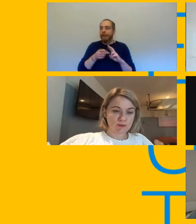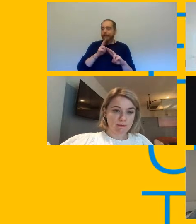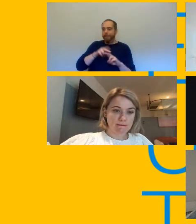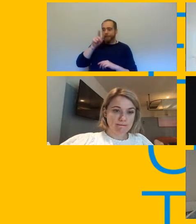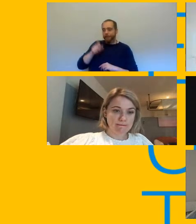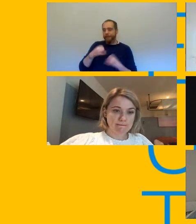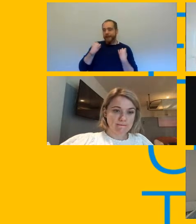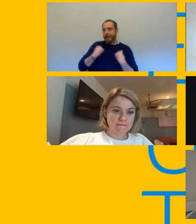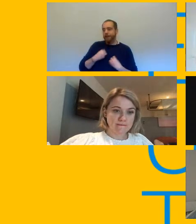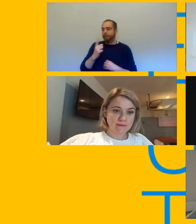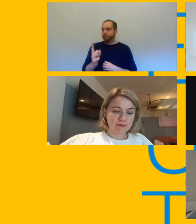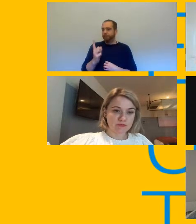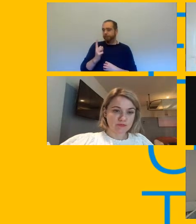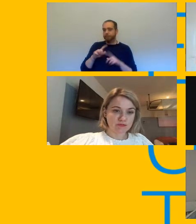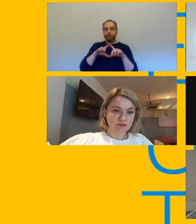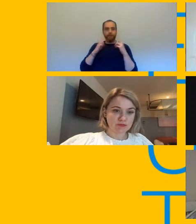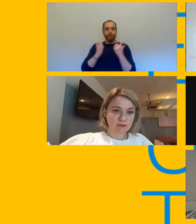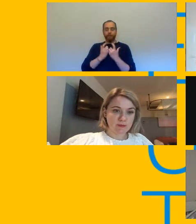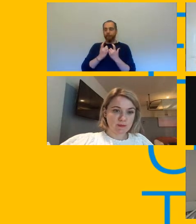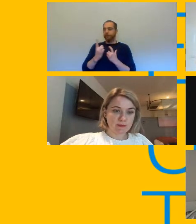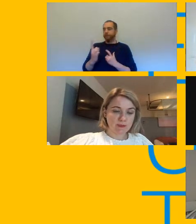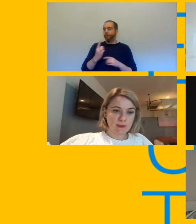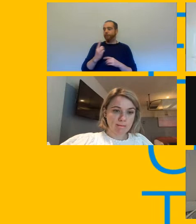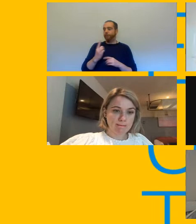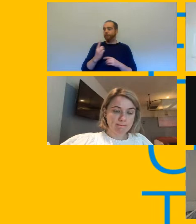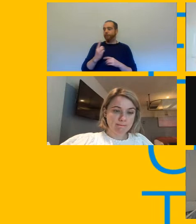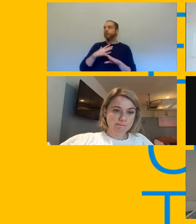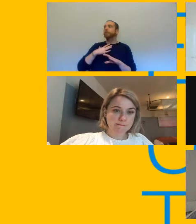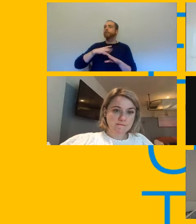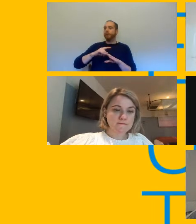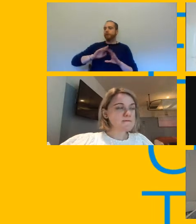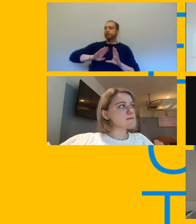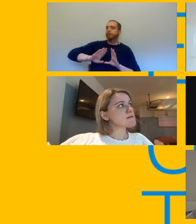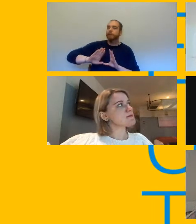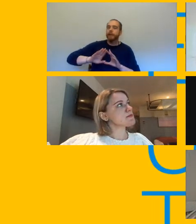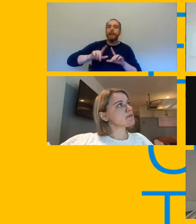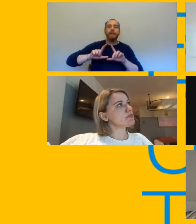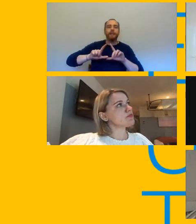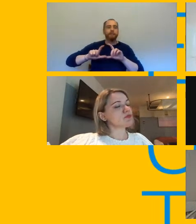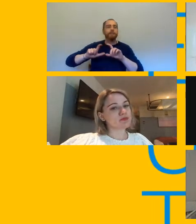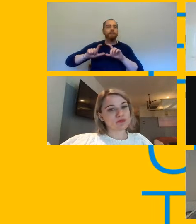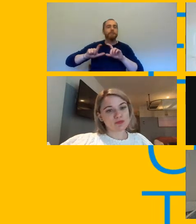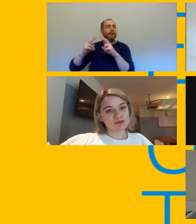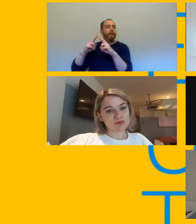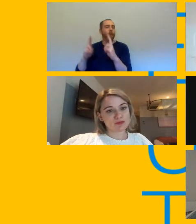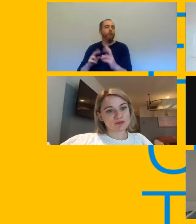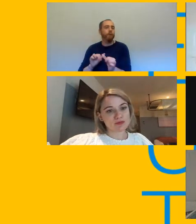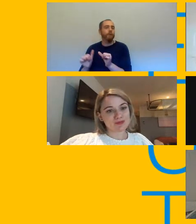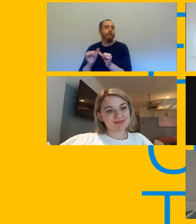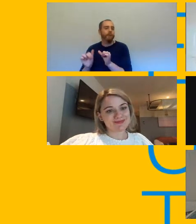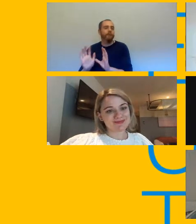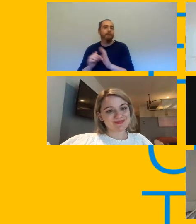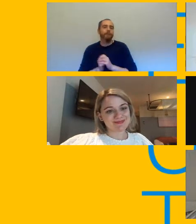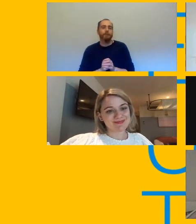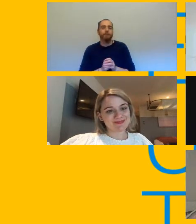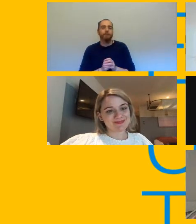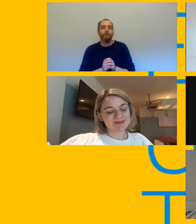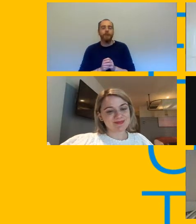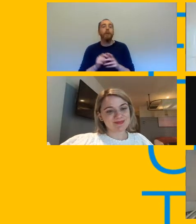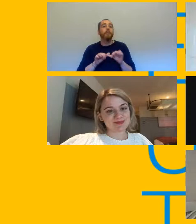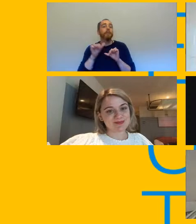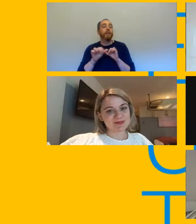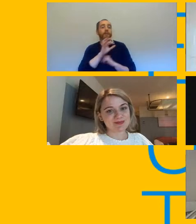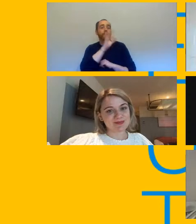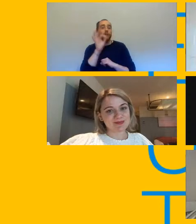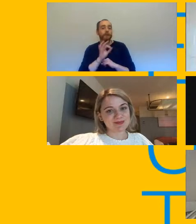some common sense would prevail there okay so the next question i've seen any indications from a colleague so the next question and